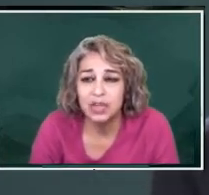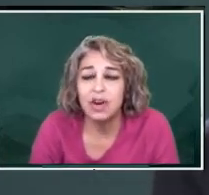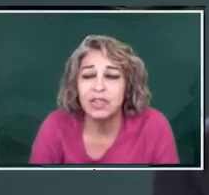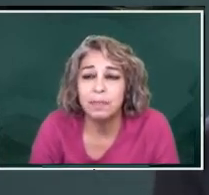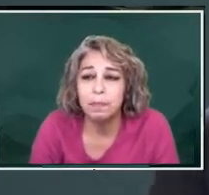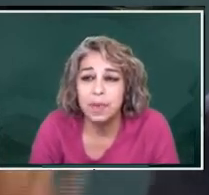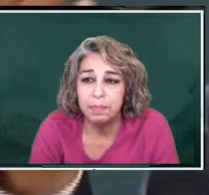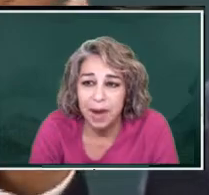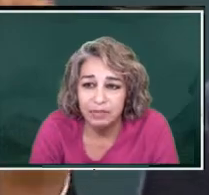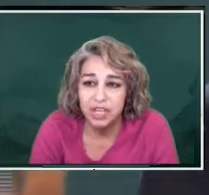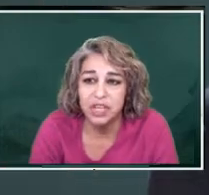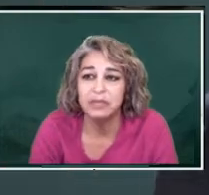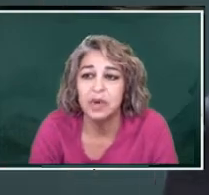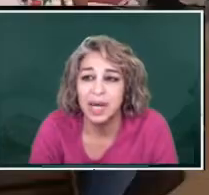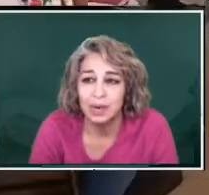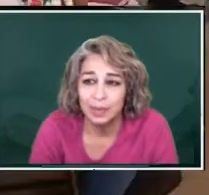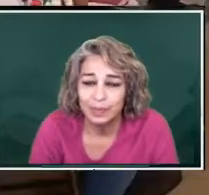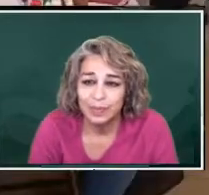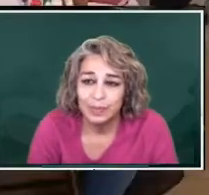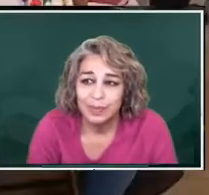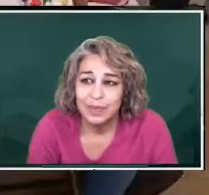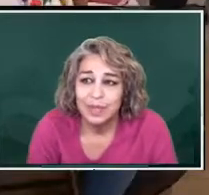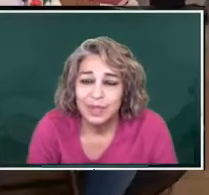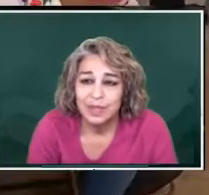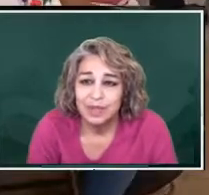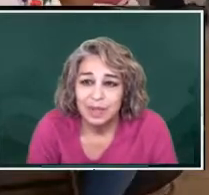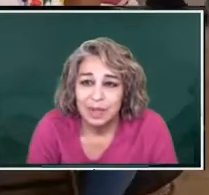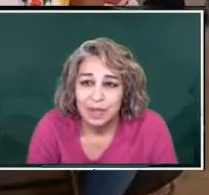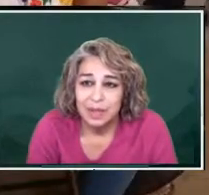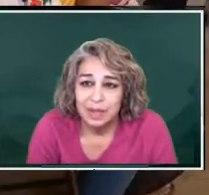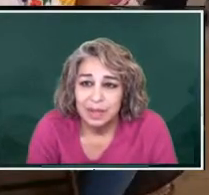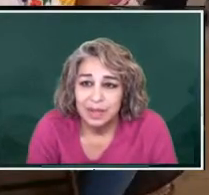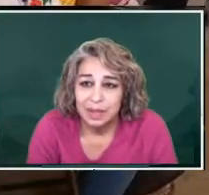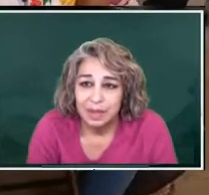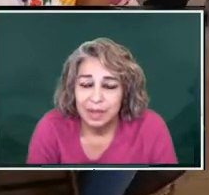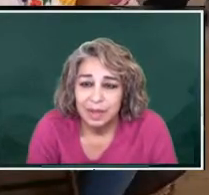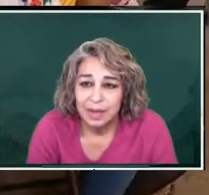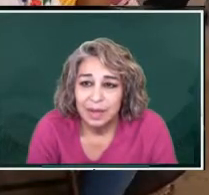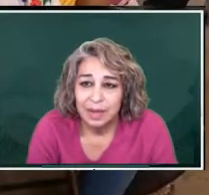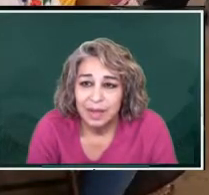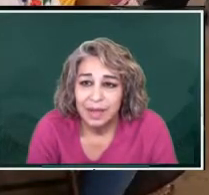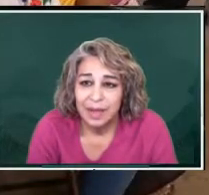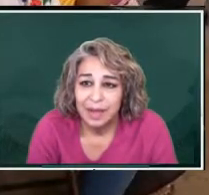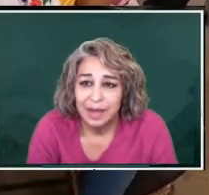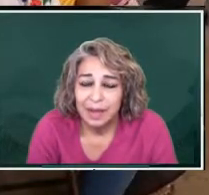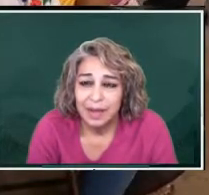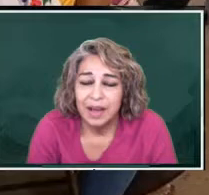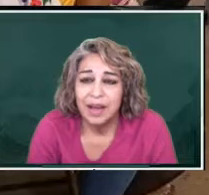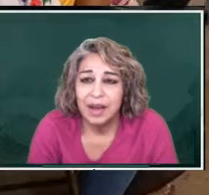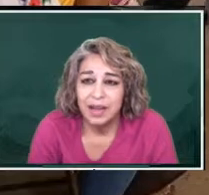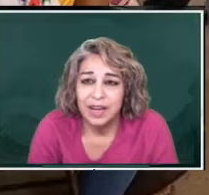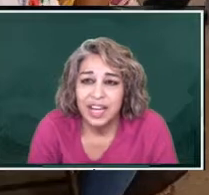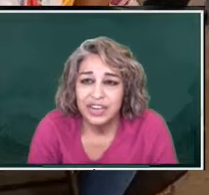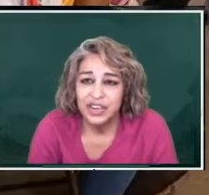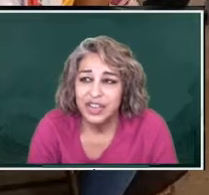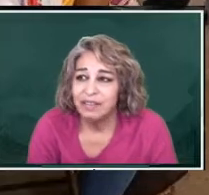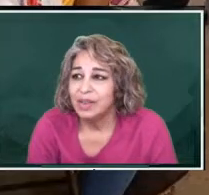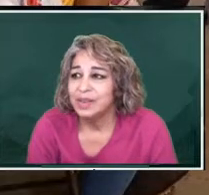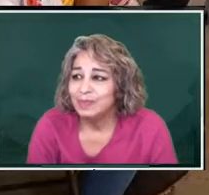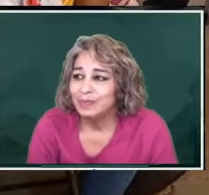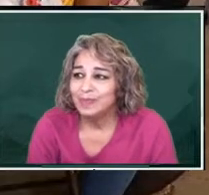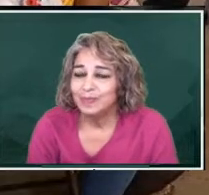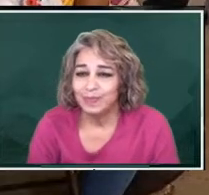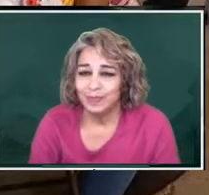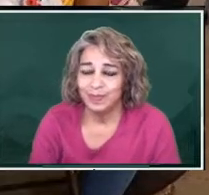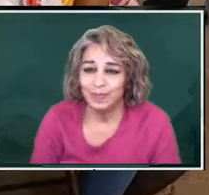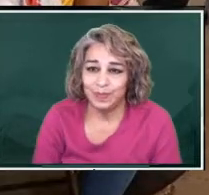the most are the impoverished of Durango. Mexico? Mexico. Dijo. The national level. On a national level.